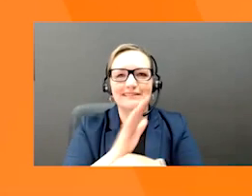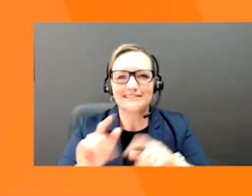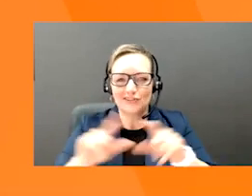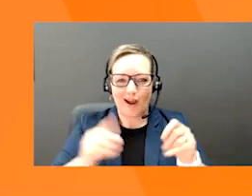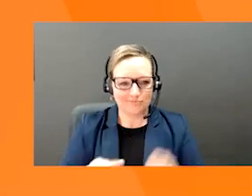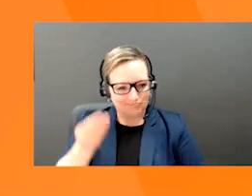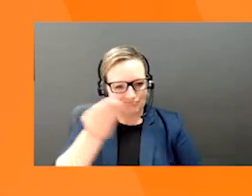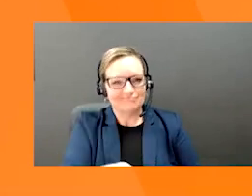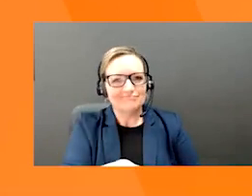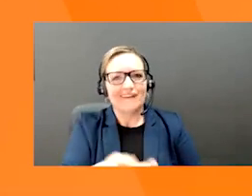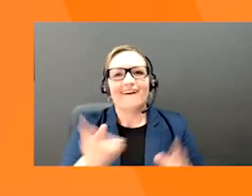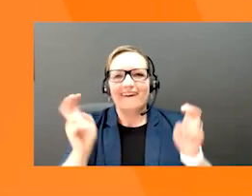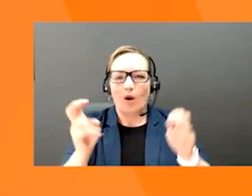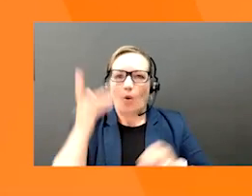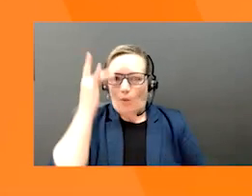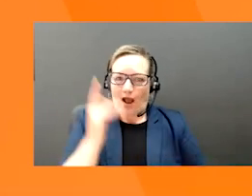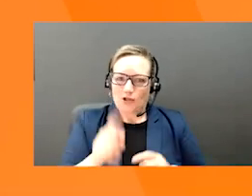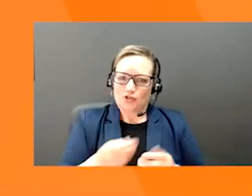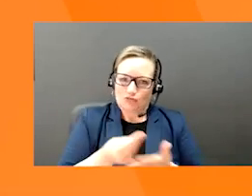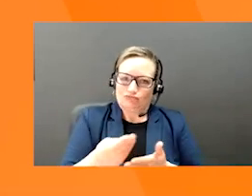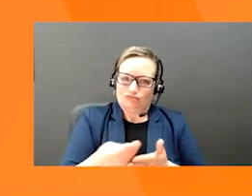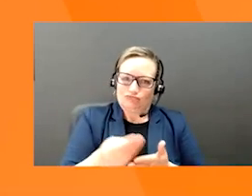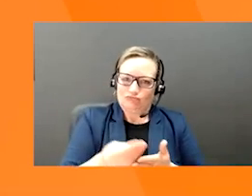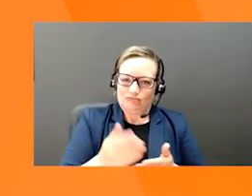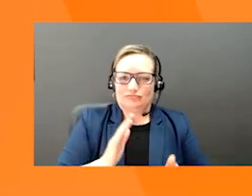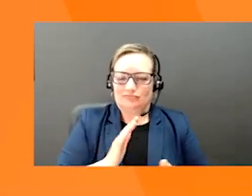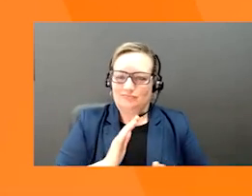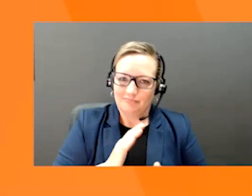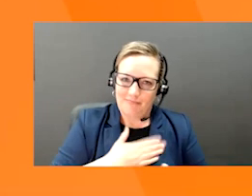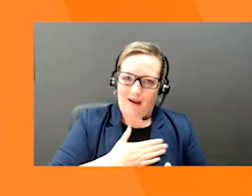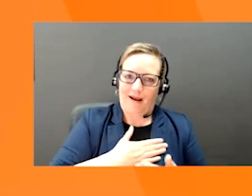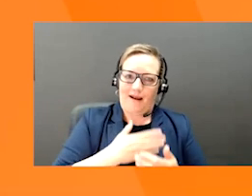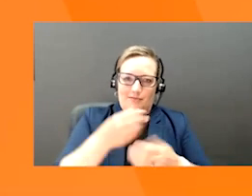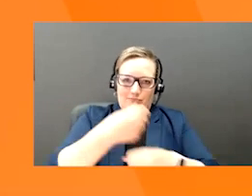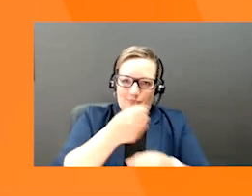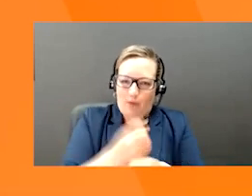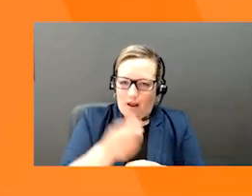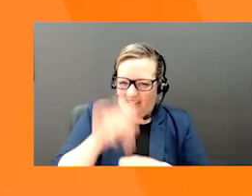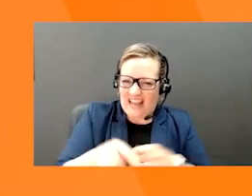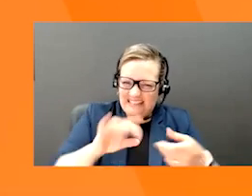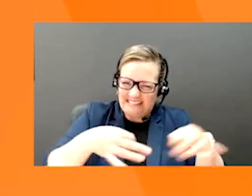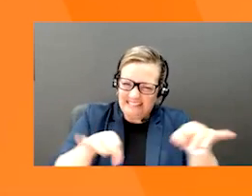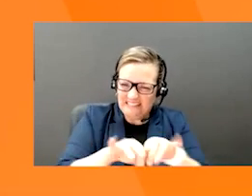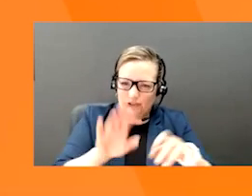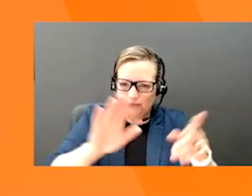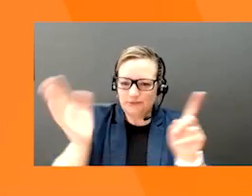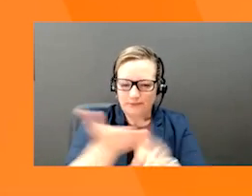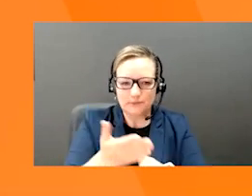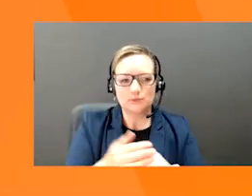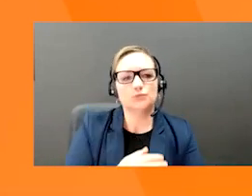persona, all rolled into a brief high-quality presentation. You know,